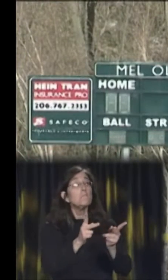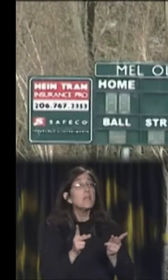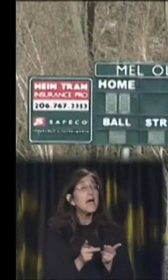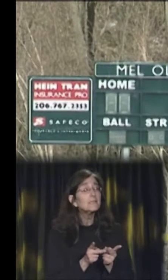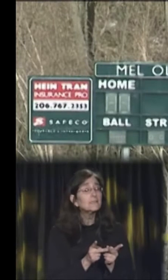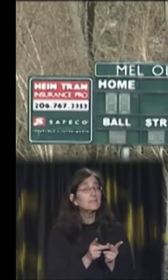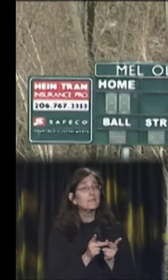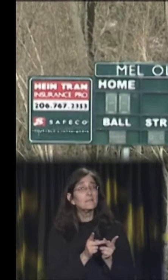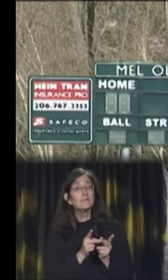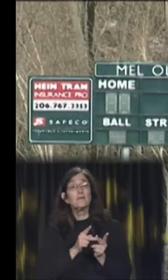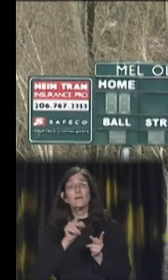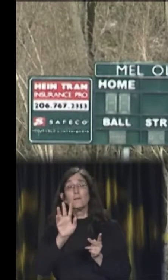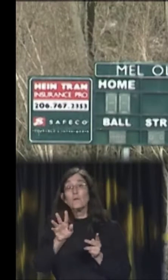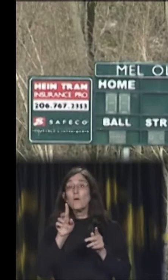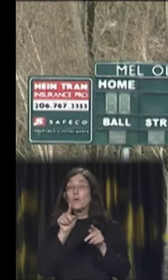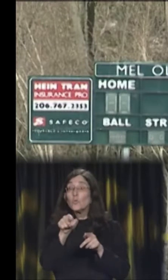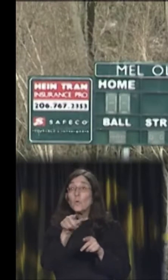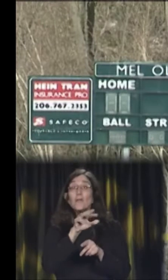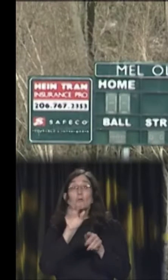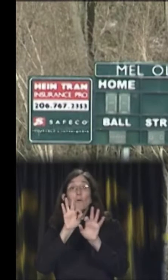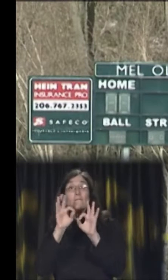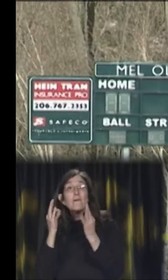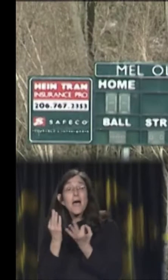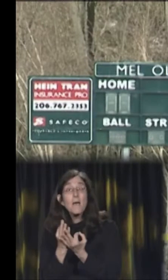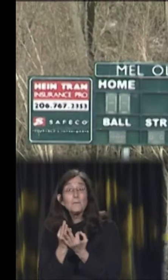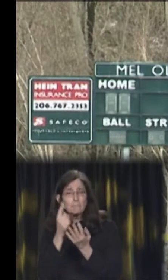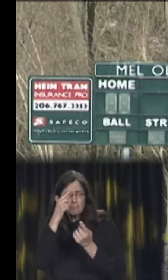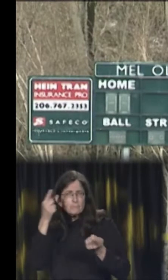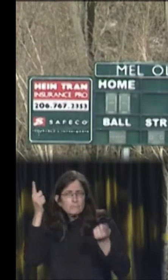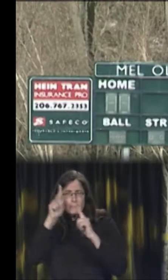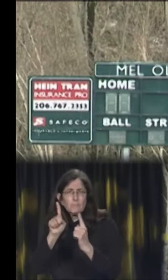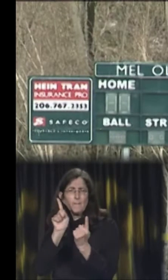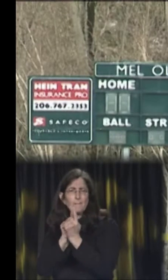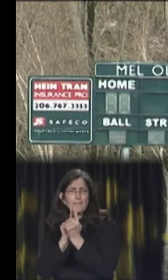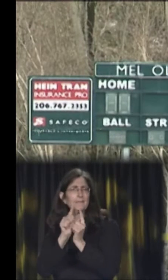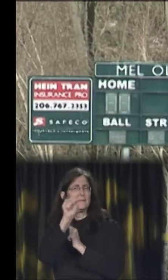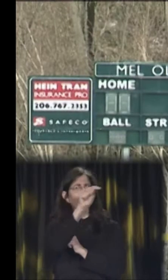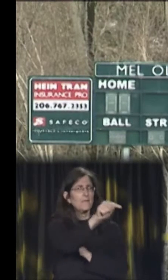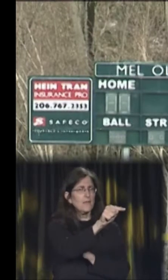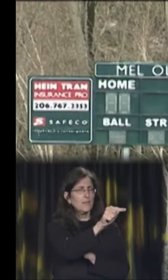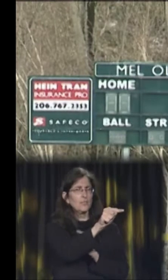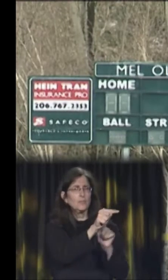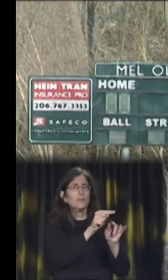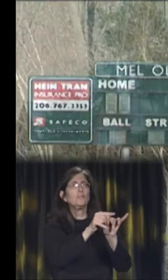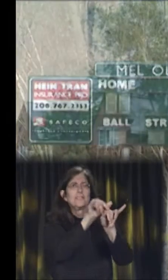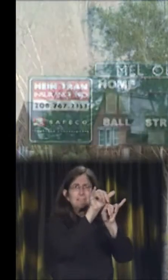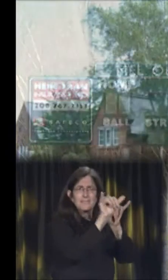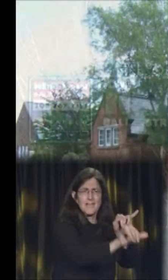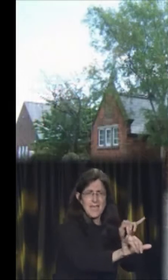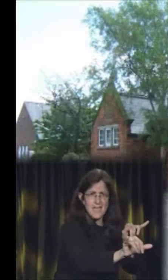Pick a place you and your family will meet, and a place where you might stay if you're unable to get back to your home.